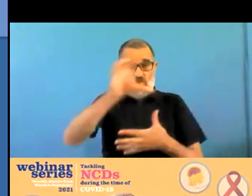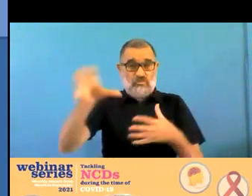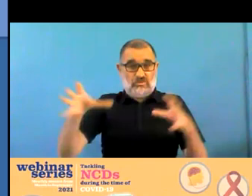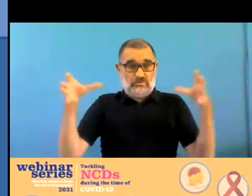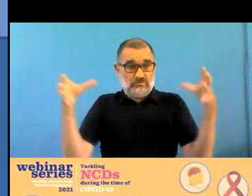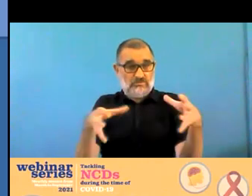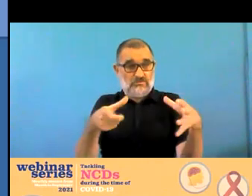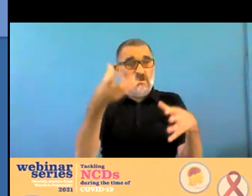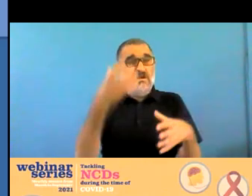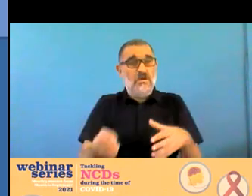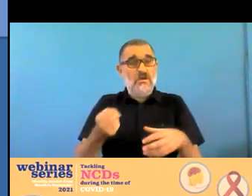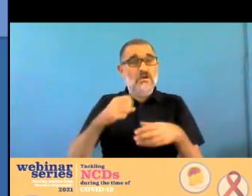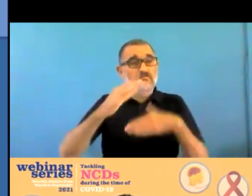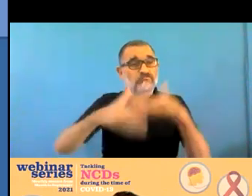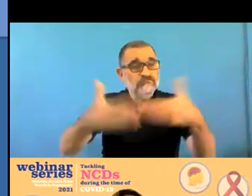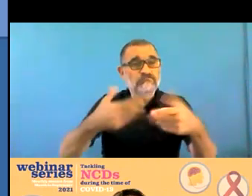the pandemic the